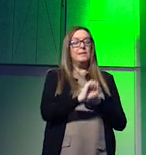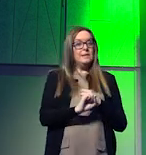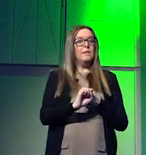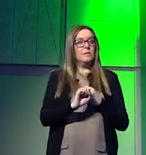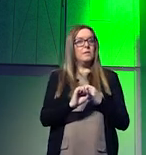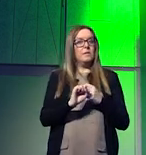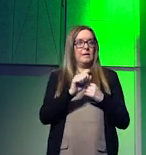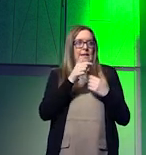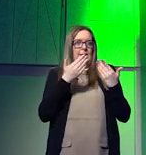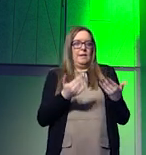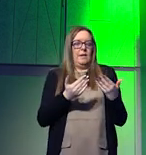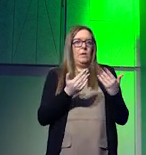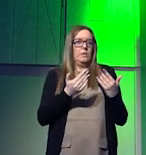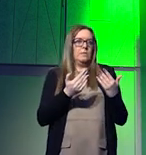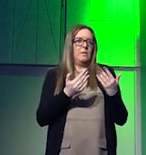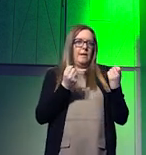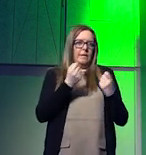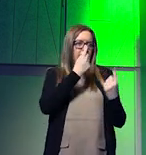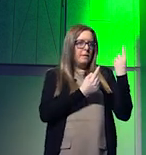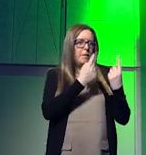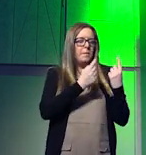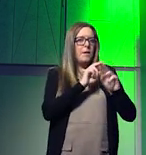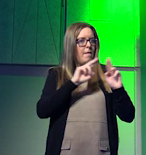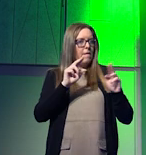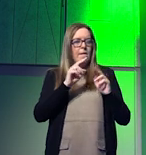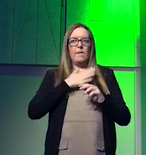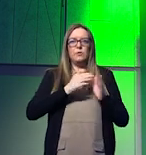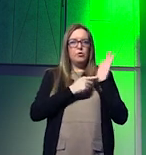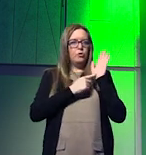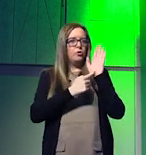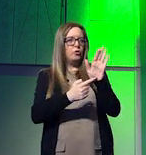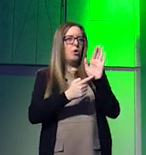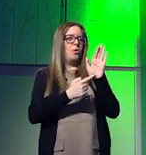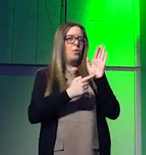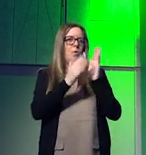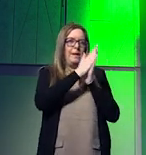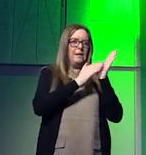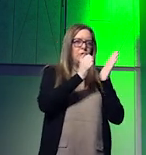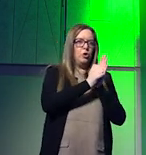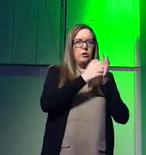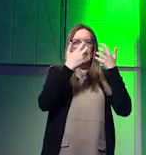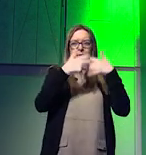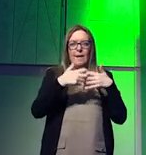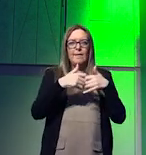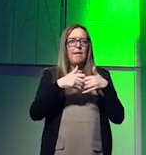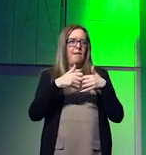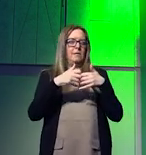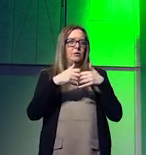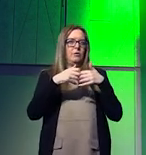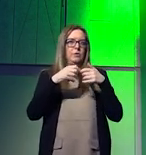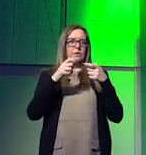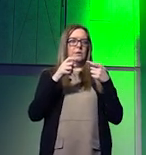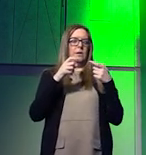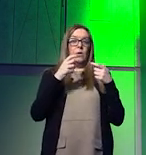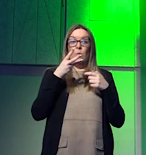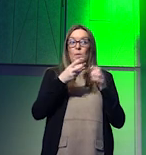of a global competition which will define not just the industrial, economic and technological balance of power of the future,